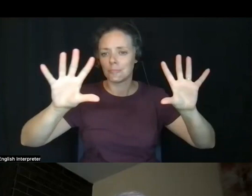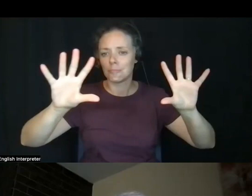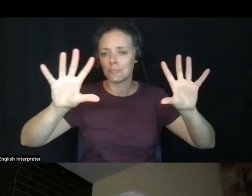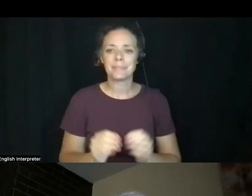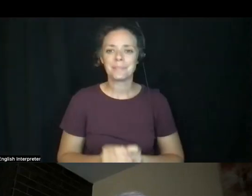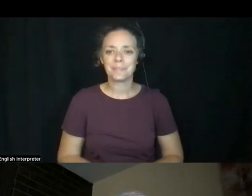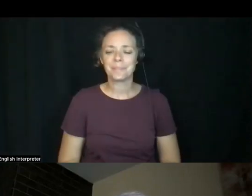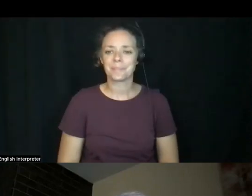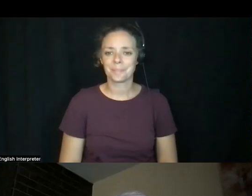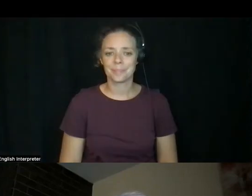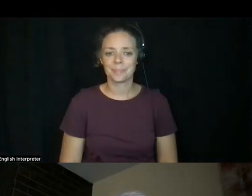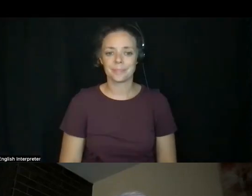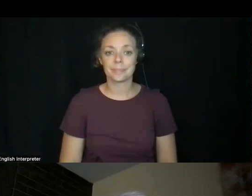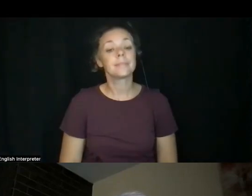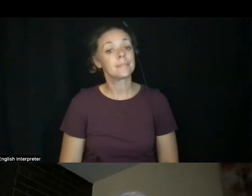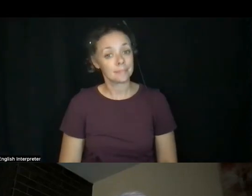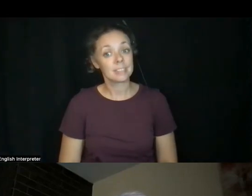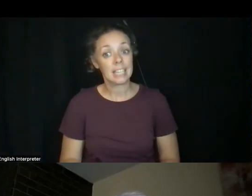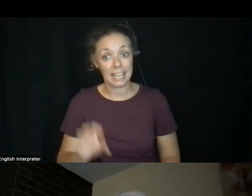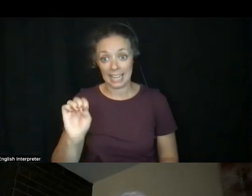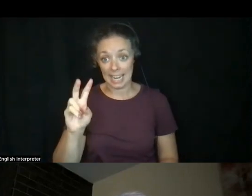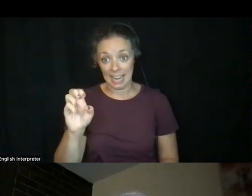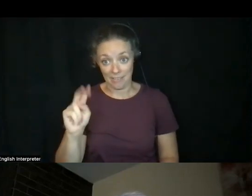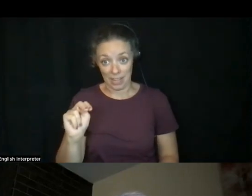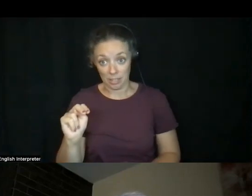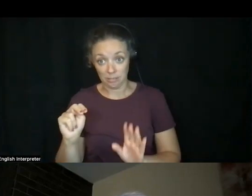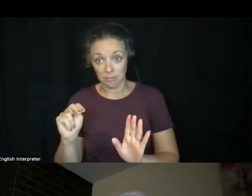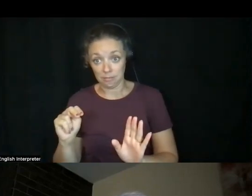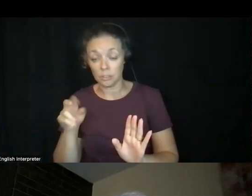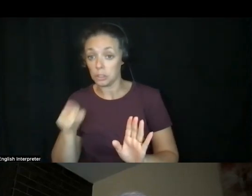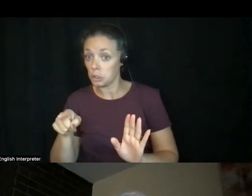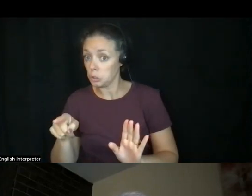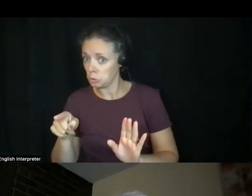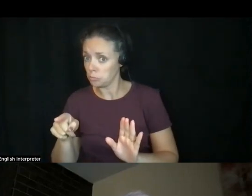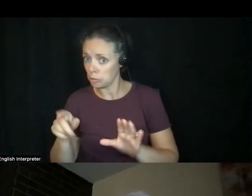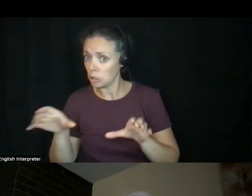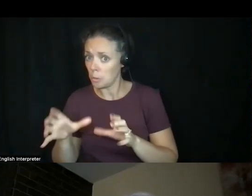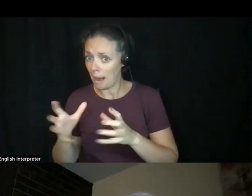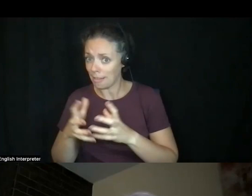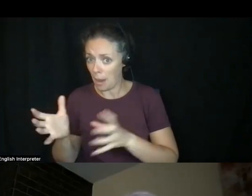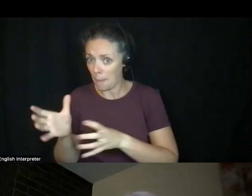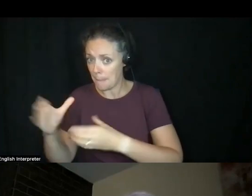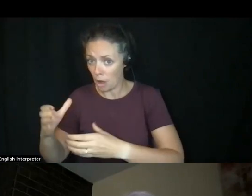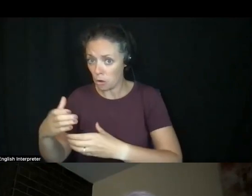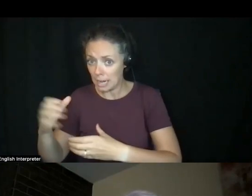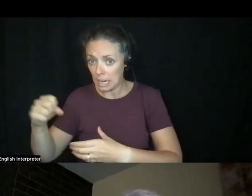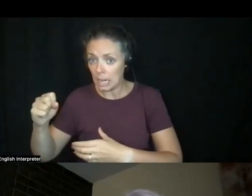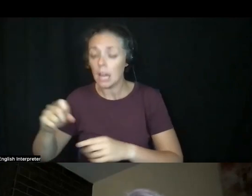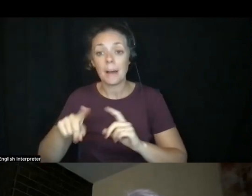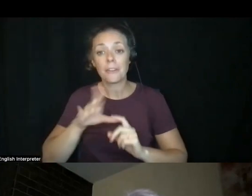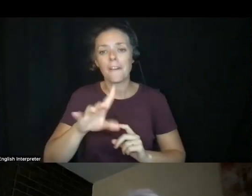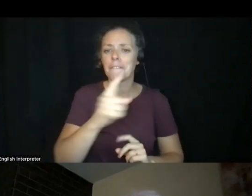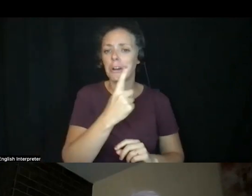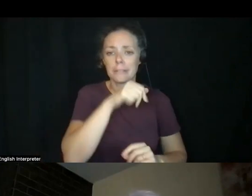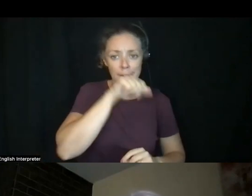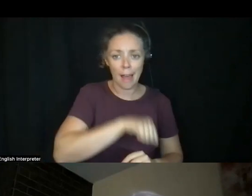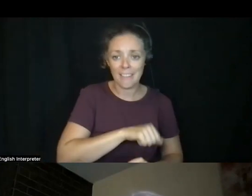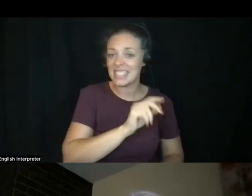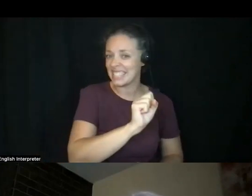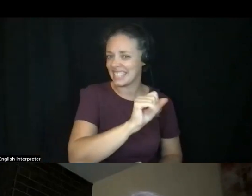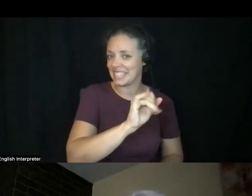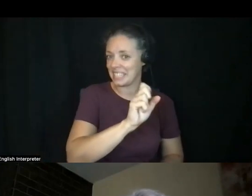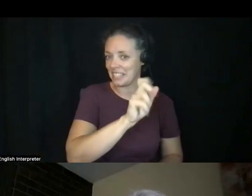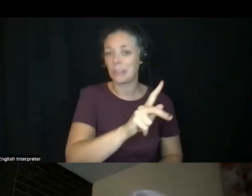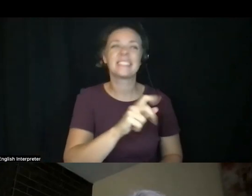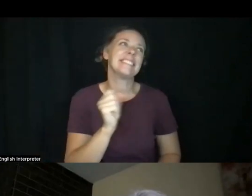So even though you do a lot of pottery, your first love is silk, isn't it? It is. It Yeah. It's hard not to